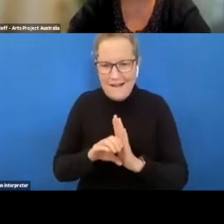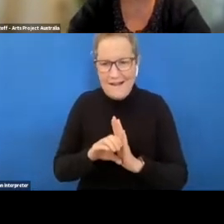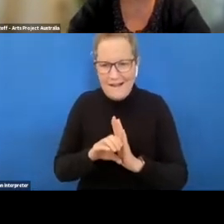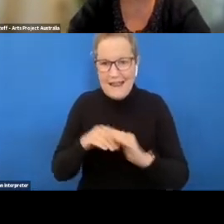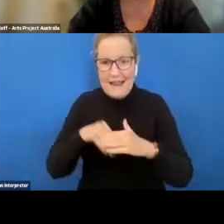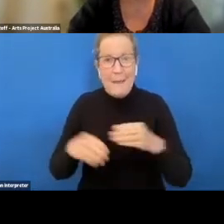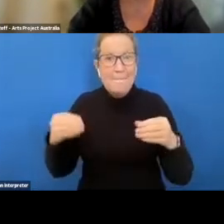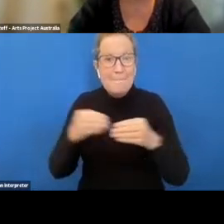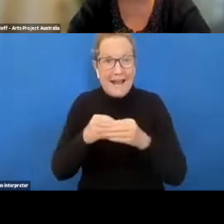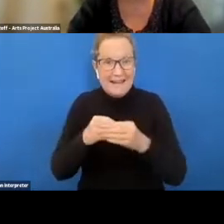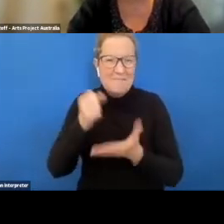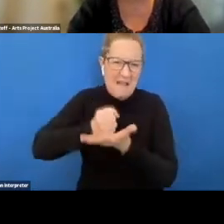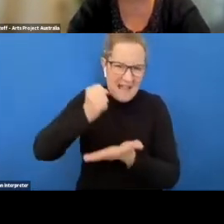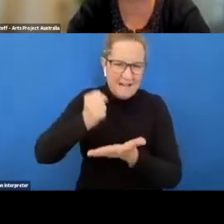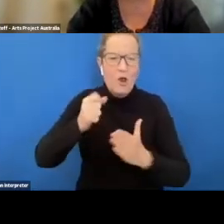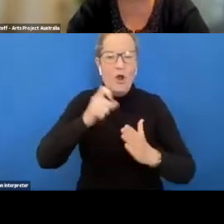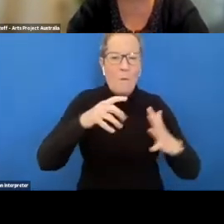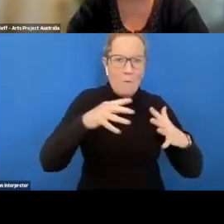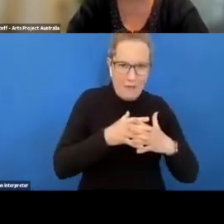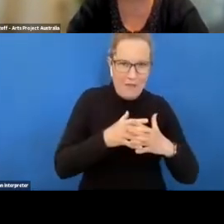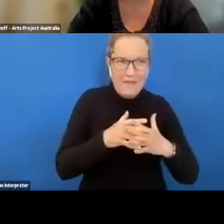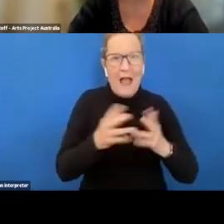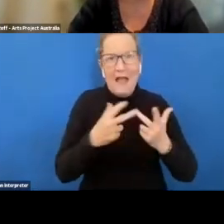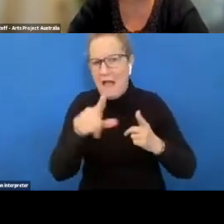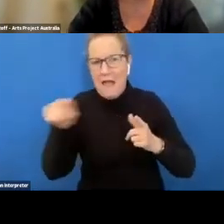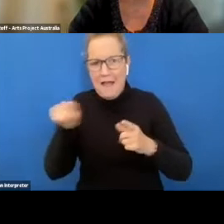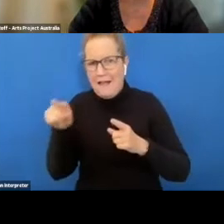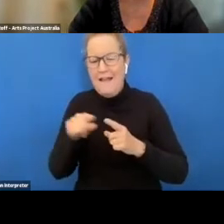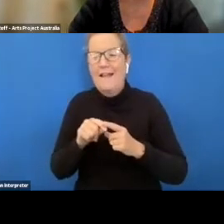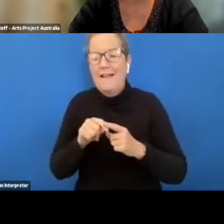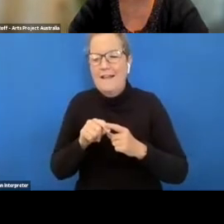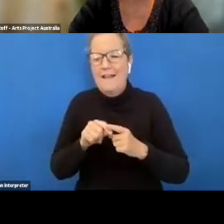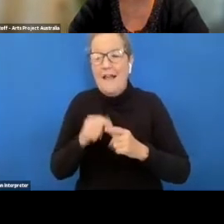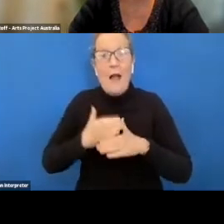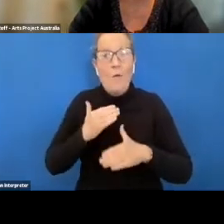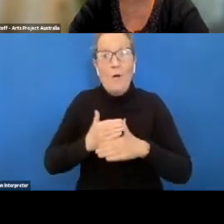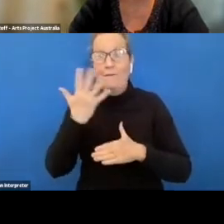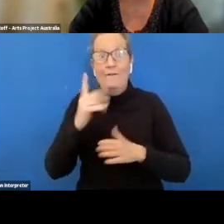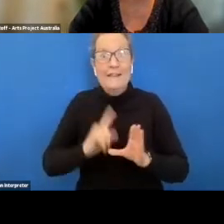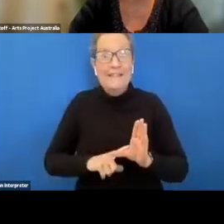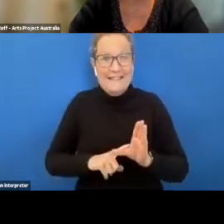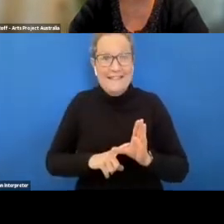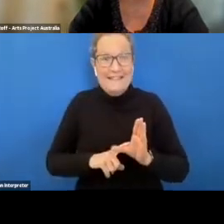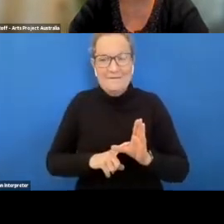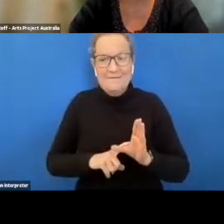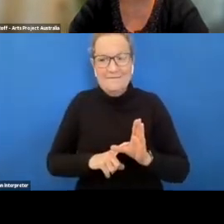banks commonwealth and all the banks and i paid i worked there for 15 years where i managed to work my